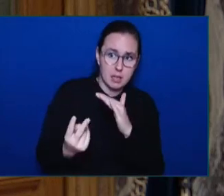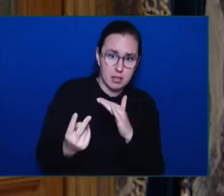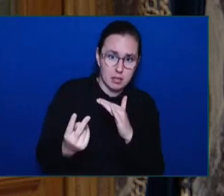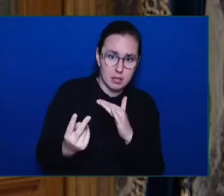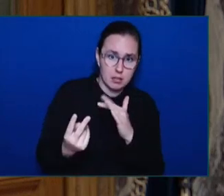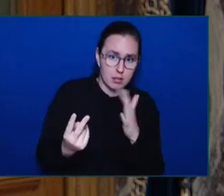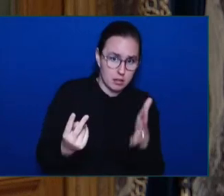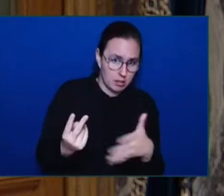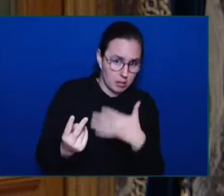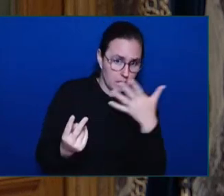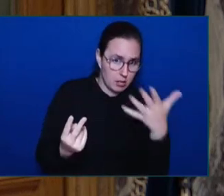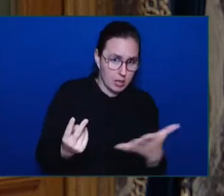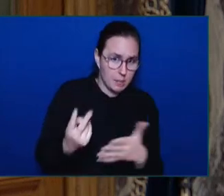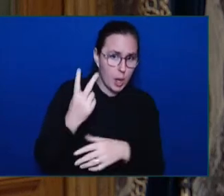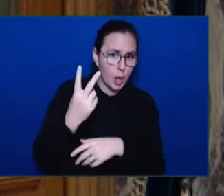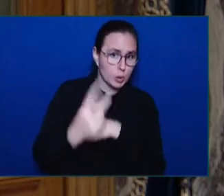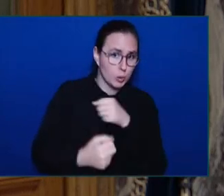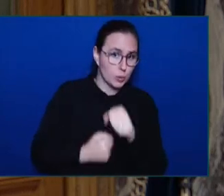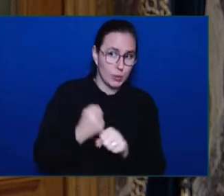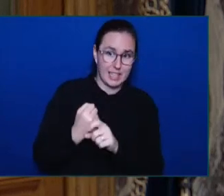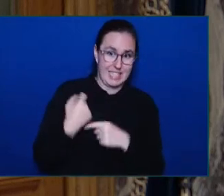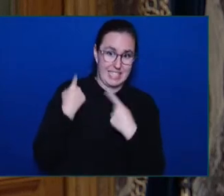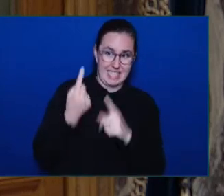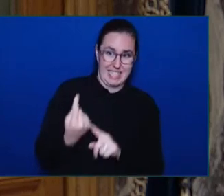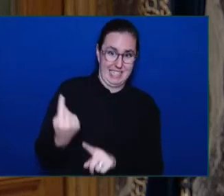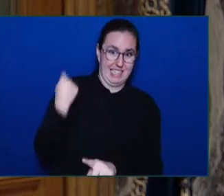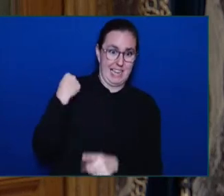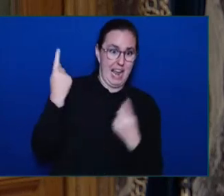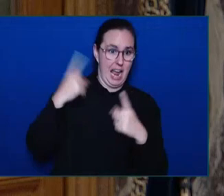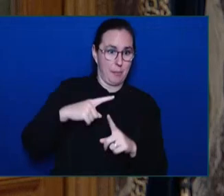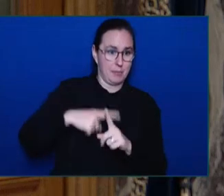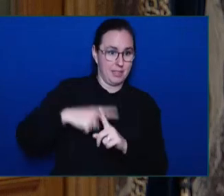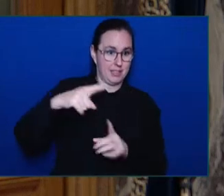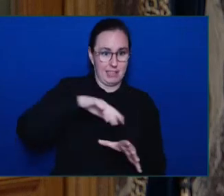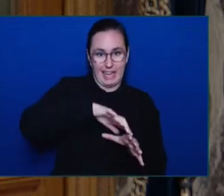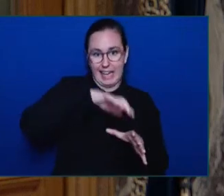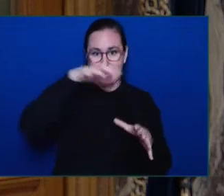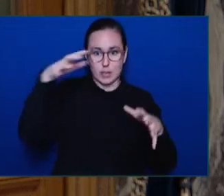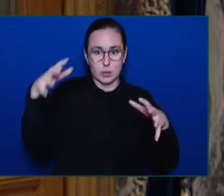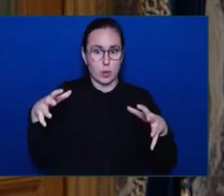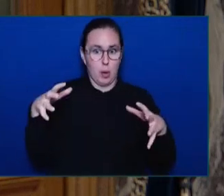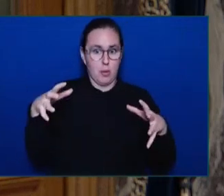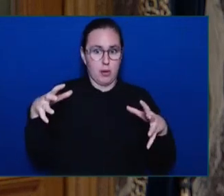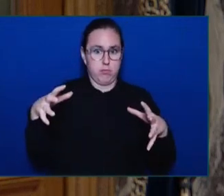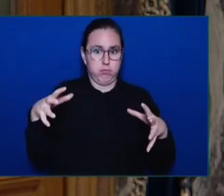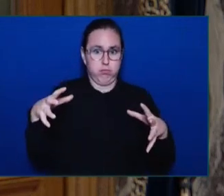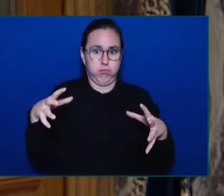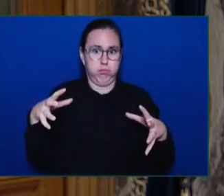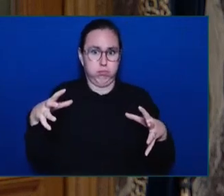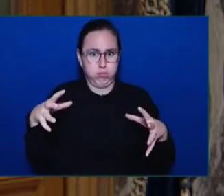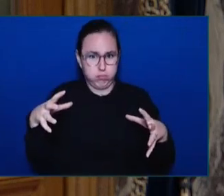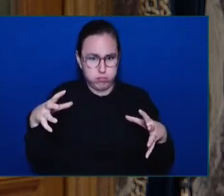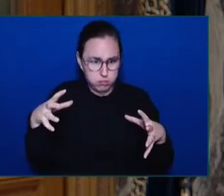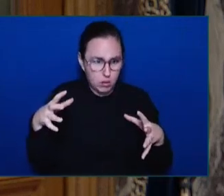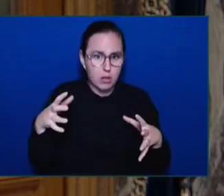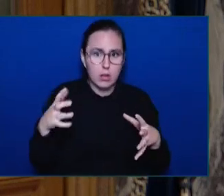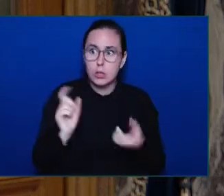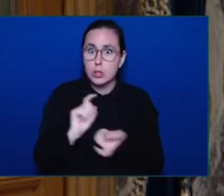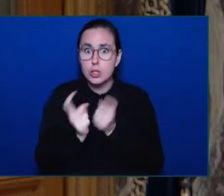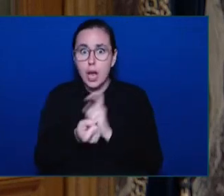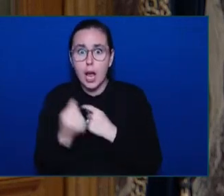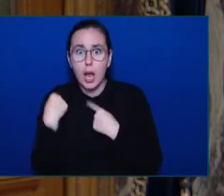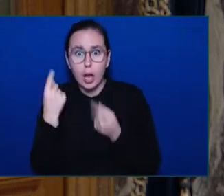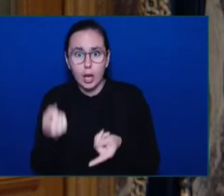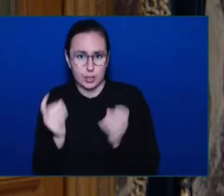that came out of that, and we've missed that deadline to review. My question, again, is to the Premier. He went on a spending spree